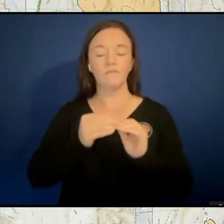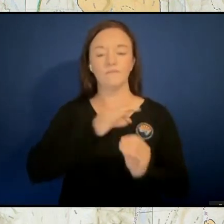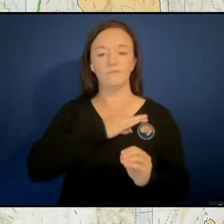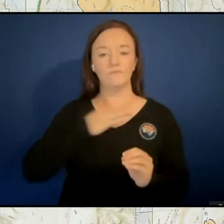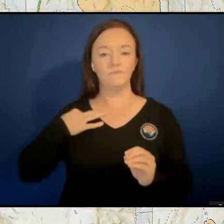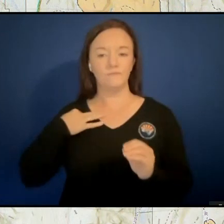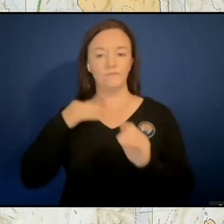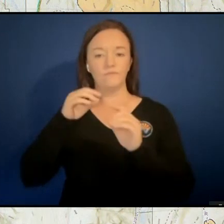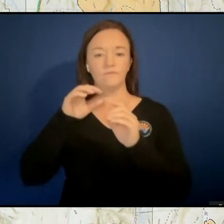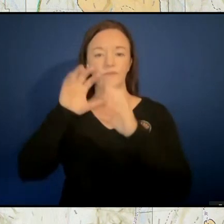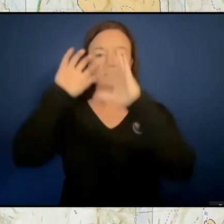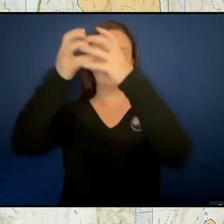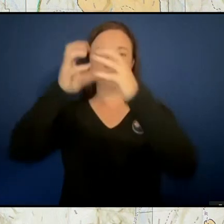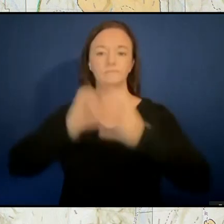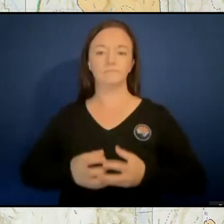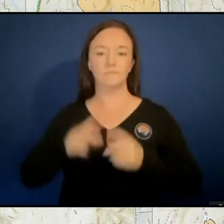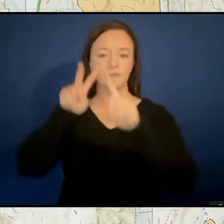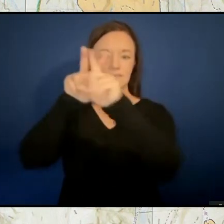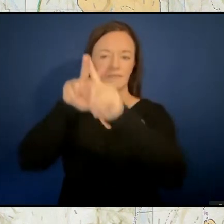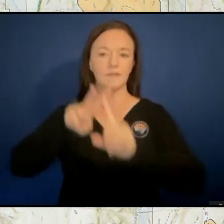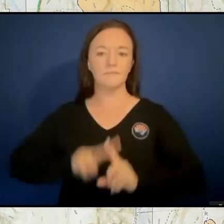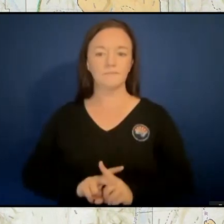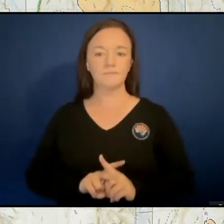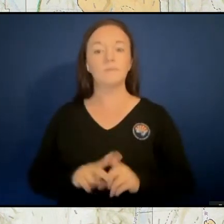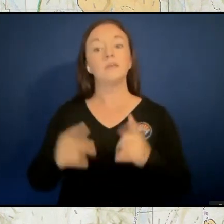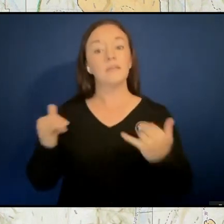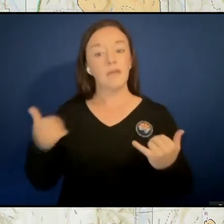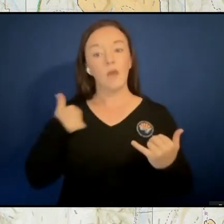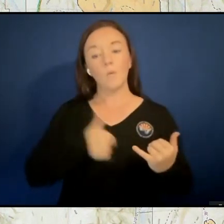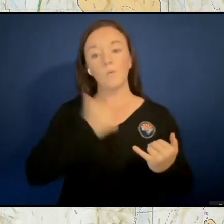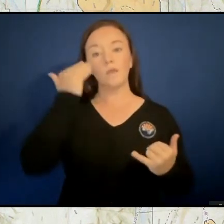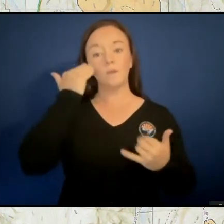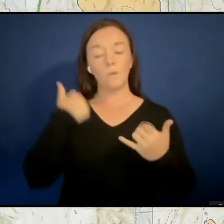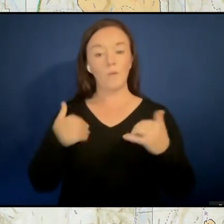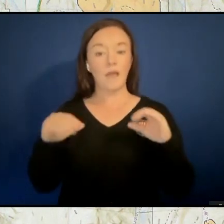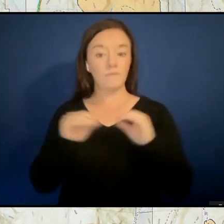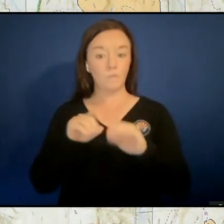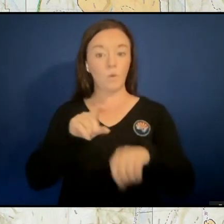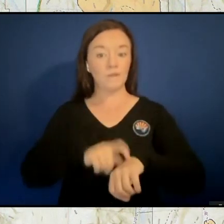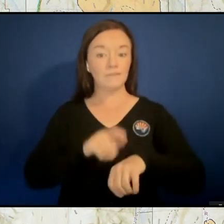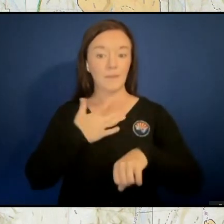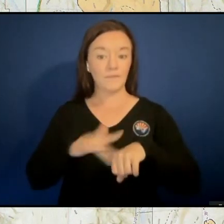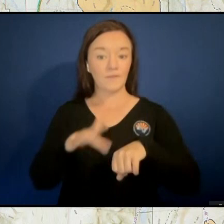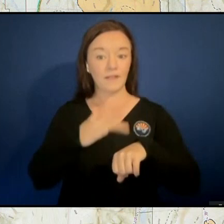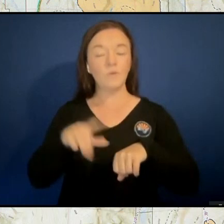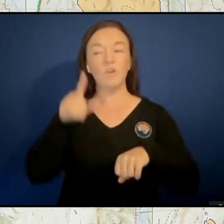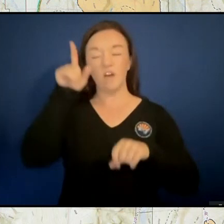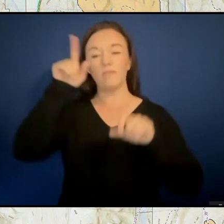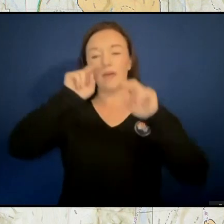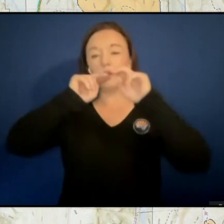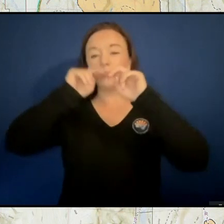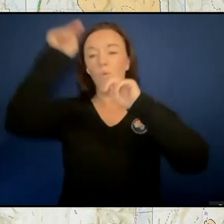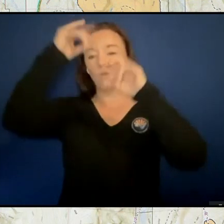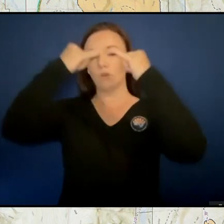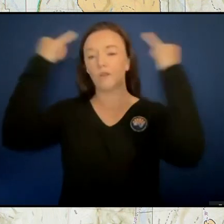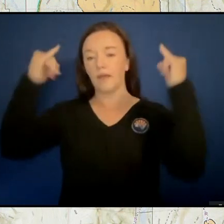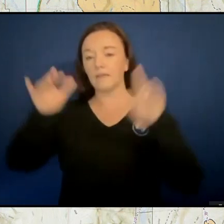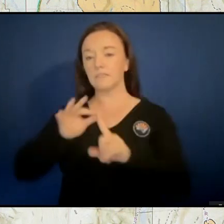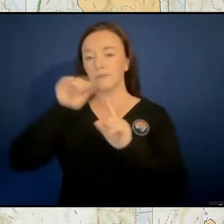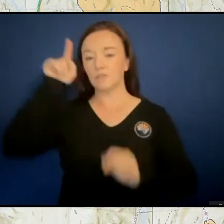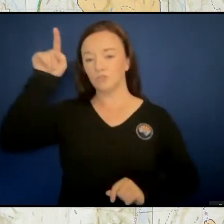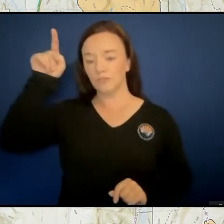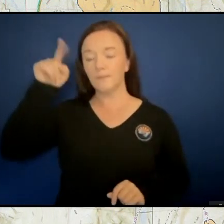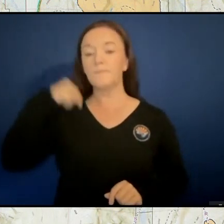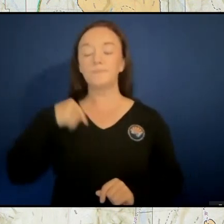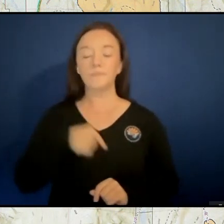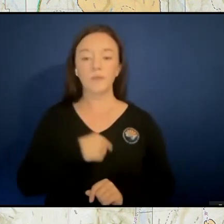we have the, that we have some more time available to us to be able to complete that work, especially on the northern line. And we know that there's